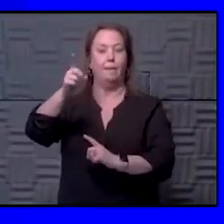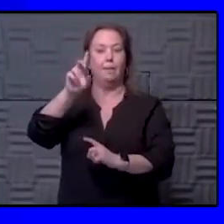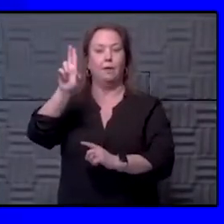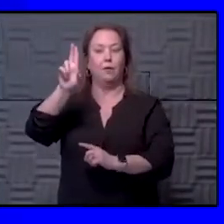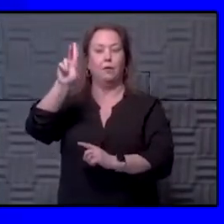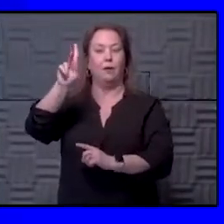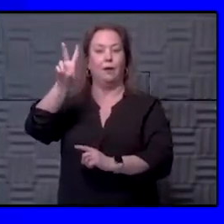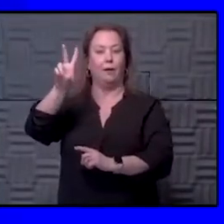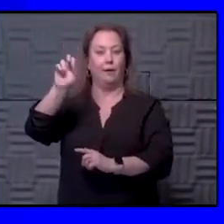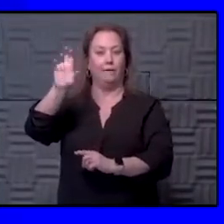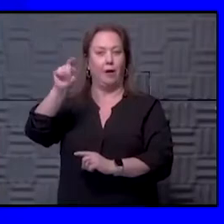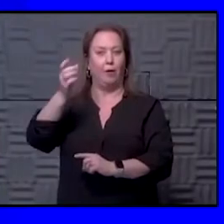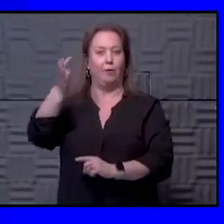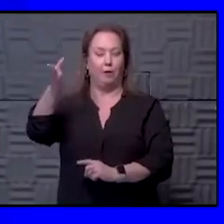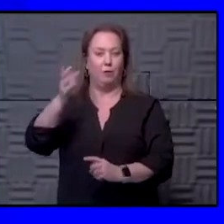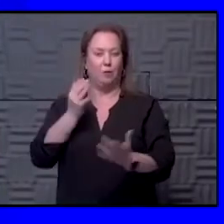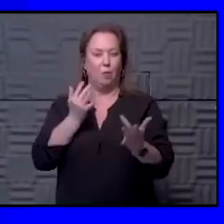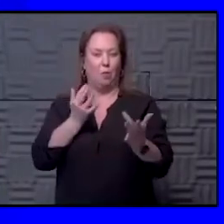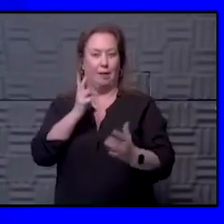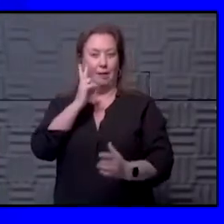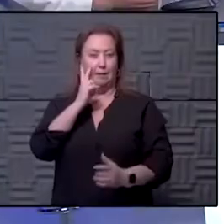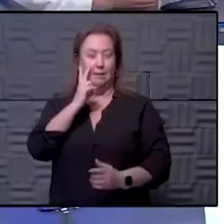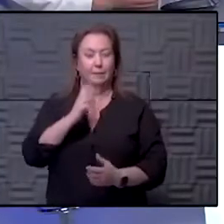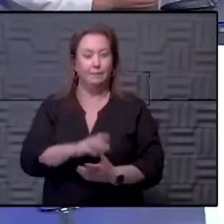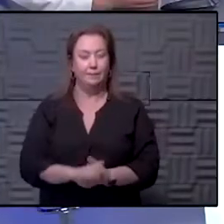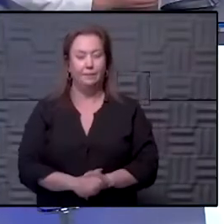.K. variant. But we're just kind of waiting and seeing that.